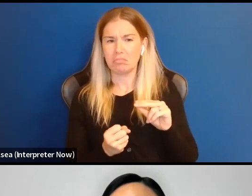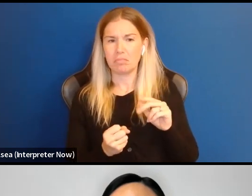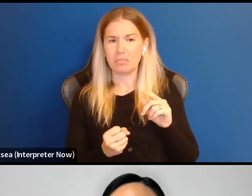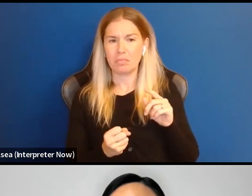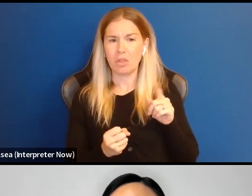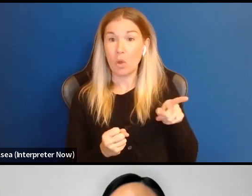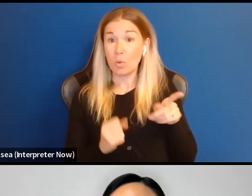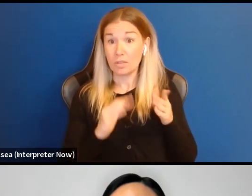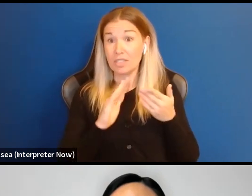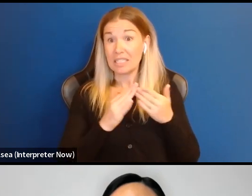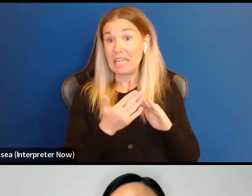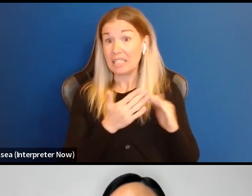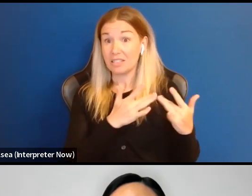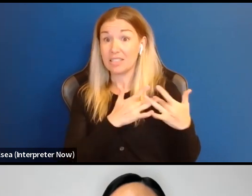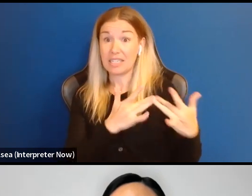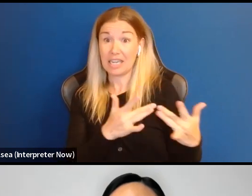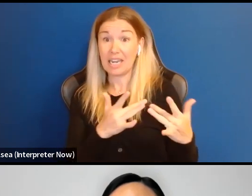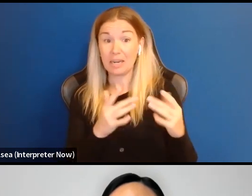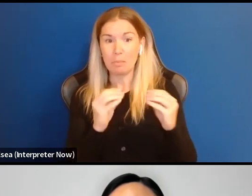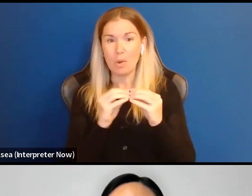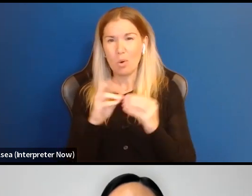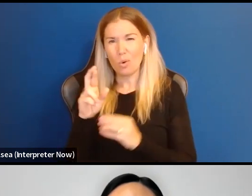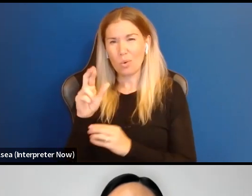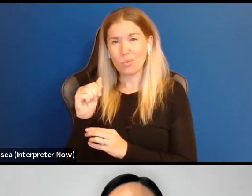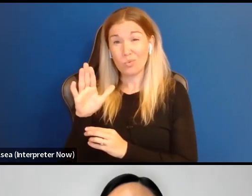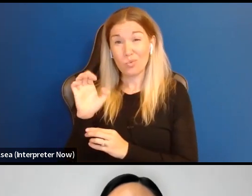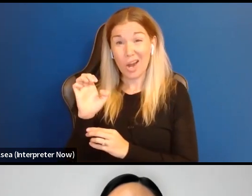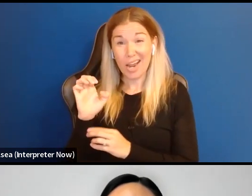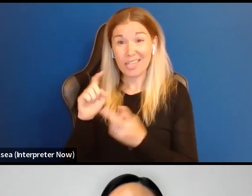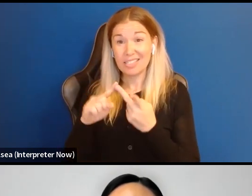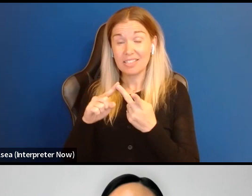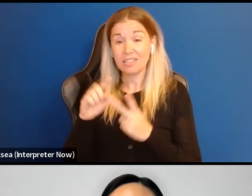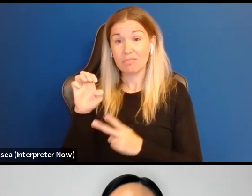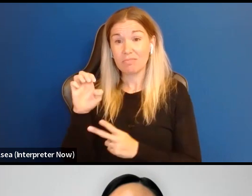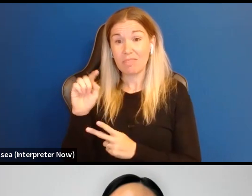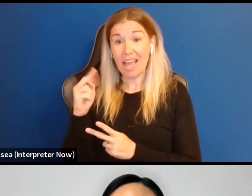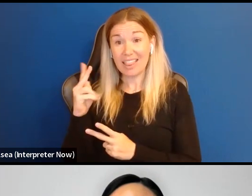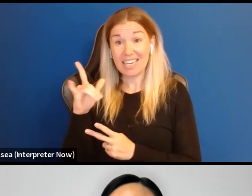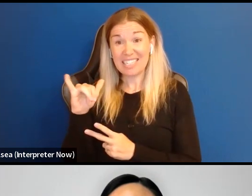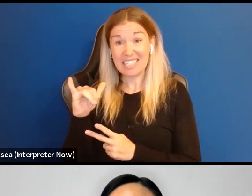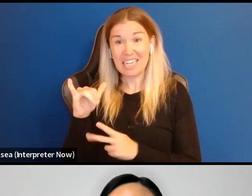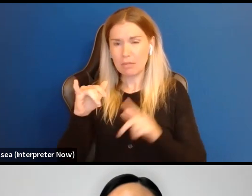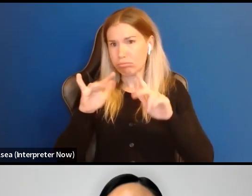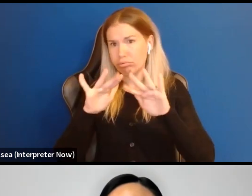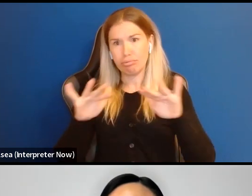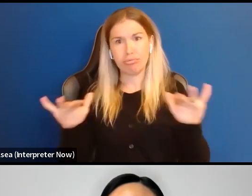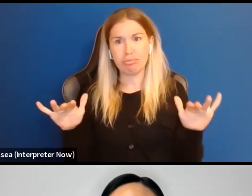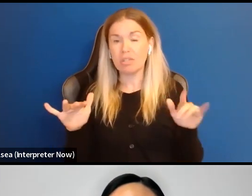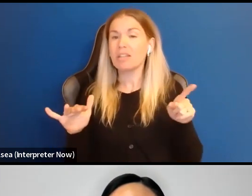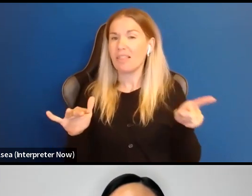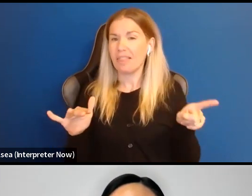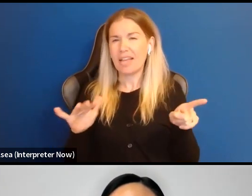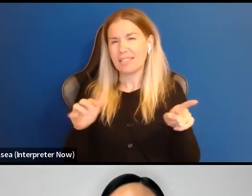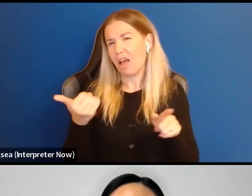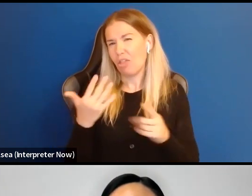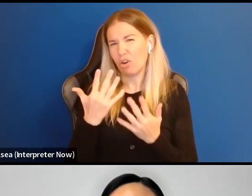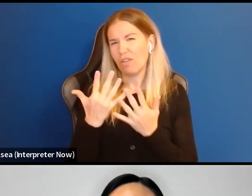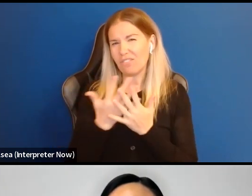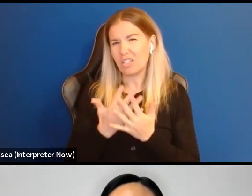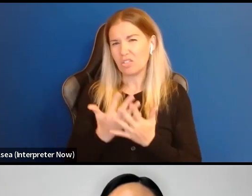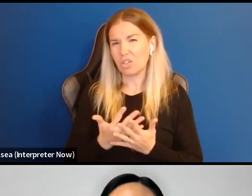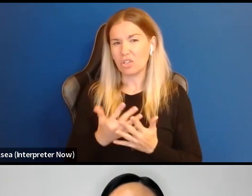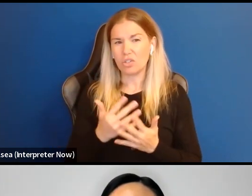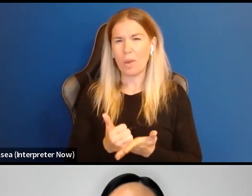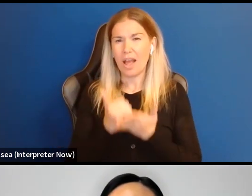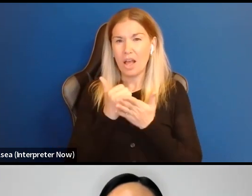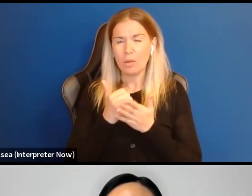cities tend to be more racially and ethnically diverse, and that is another filter of sorts for underserved